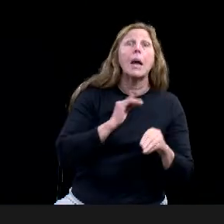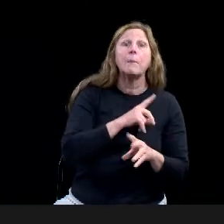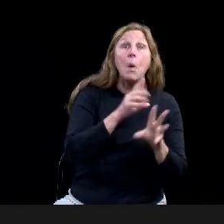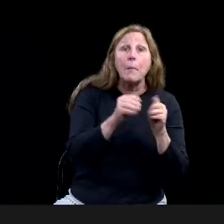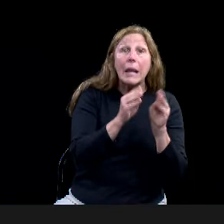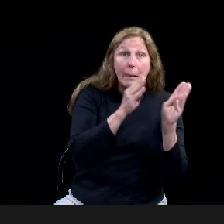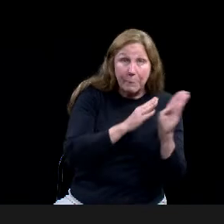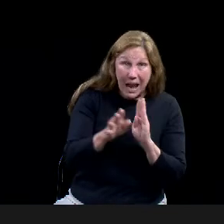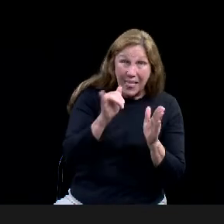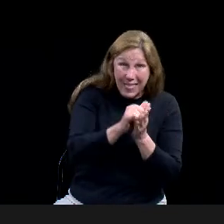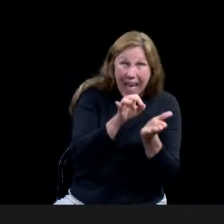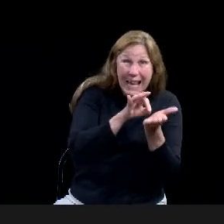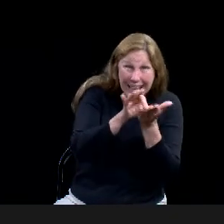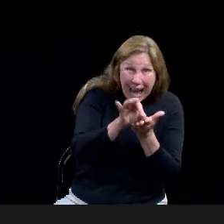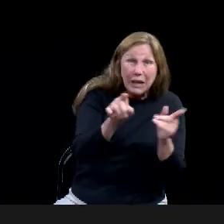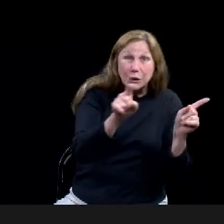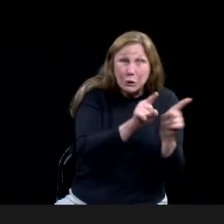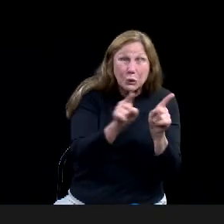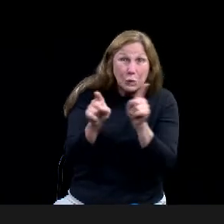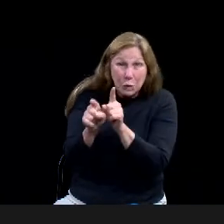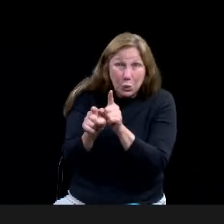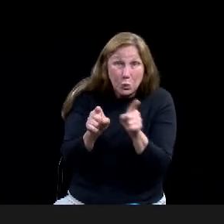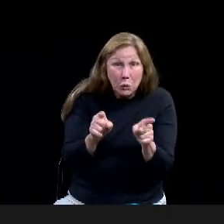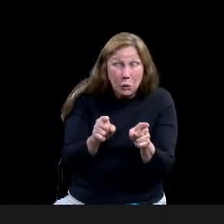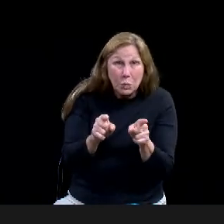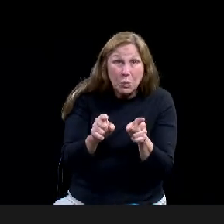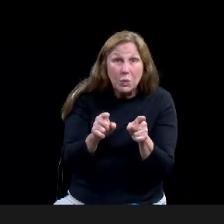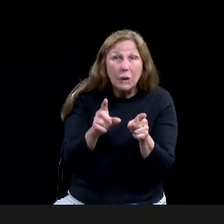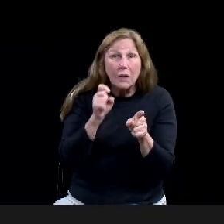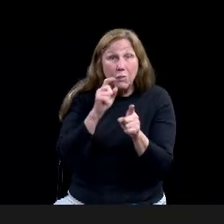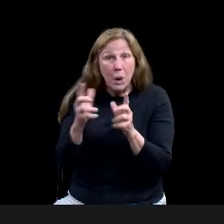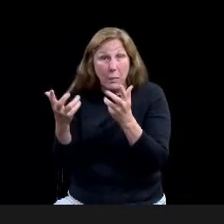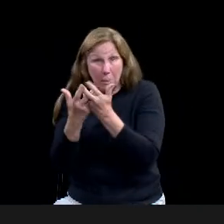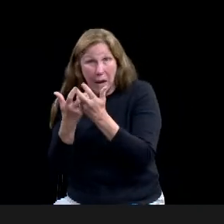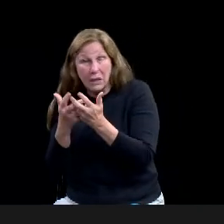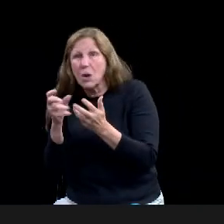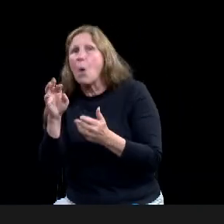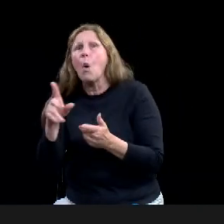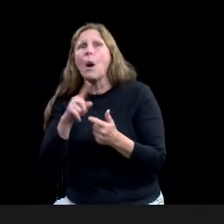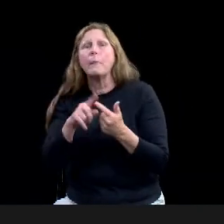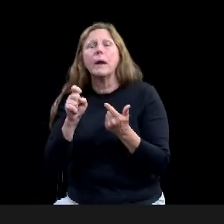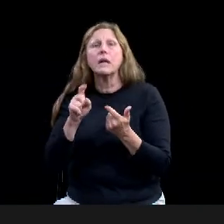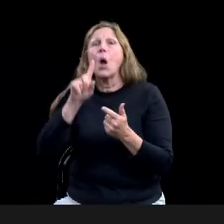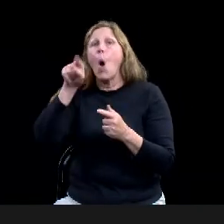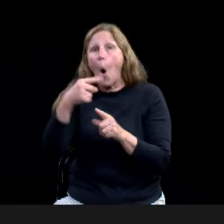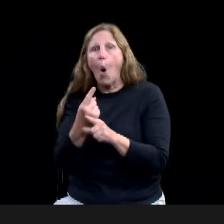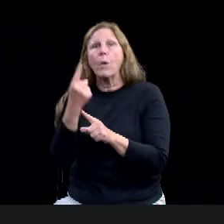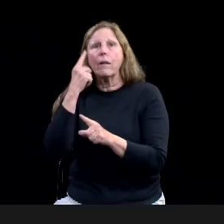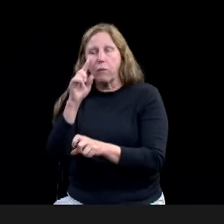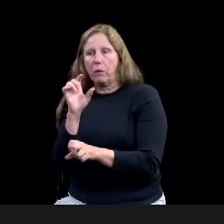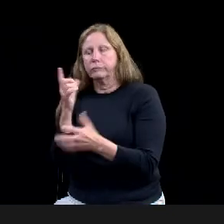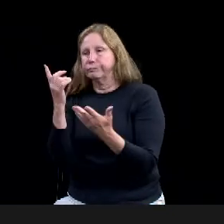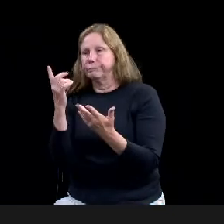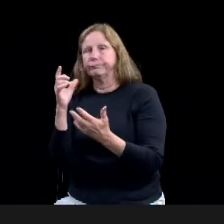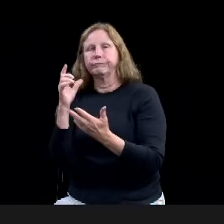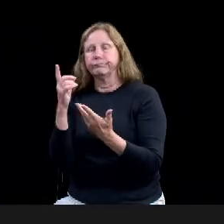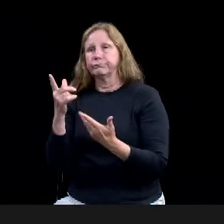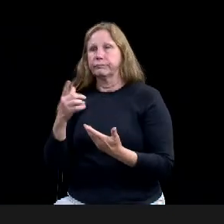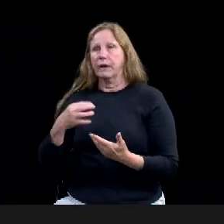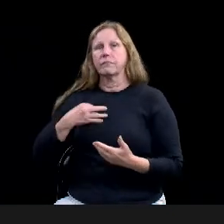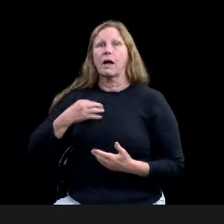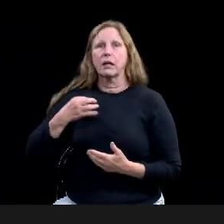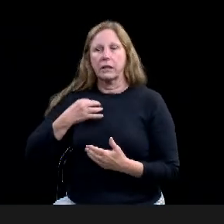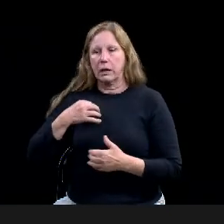in the, like, if you're building some sort of a structure, is it just in the actual execution of the project?